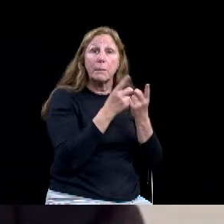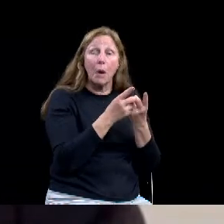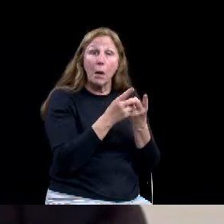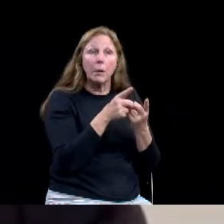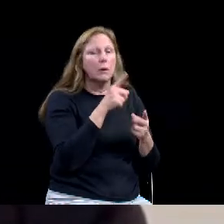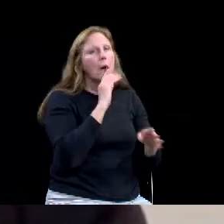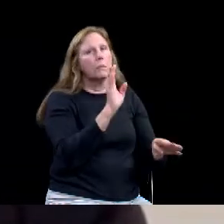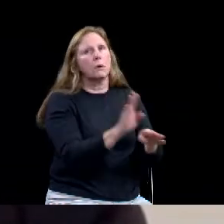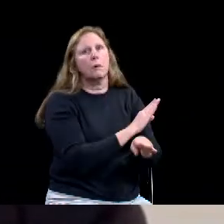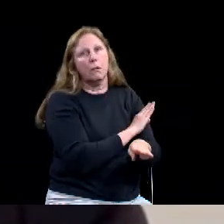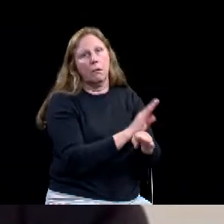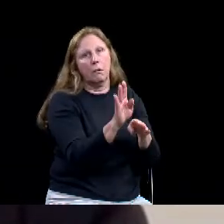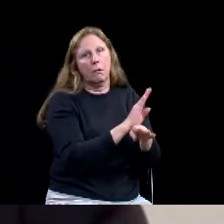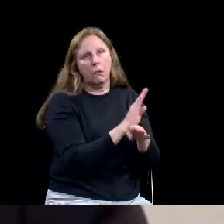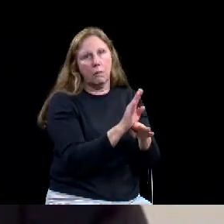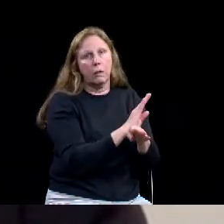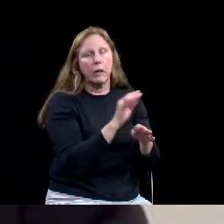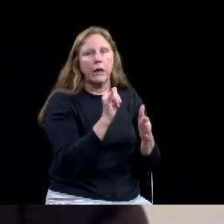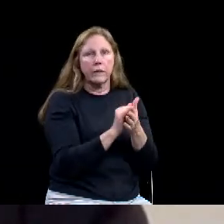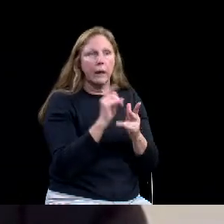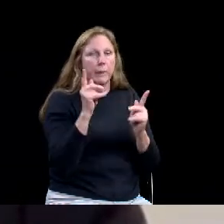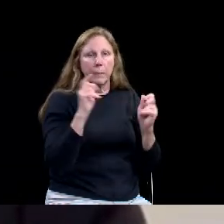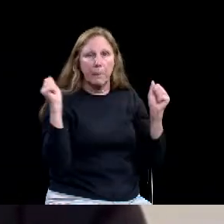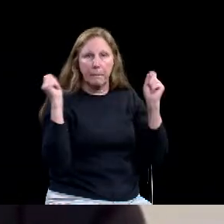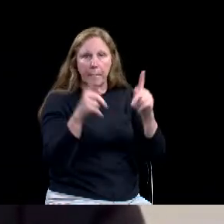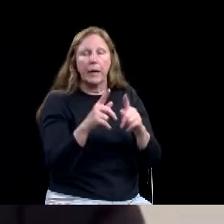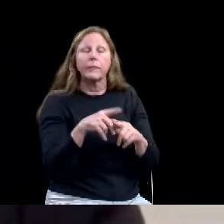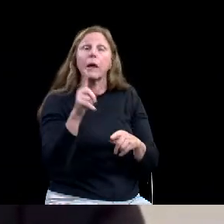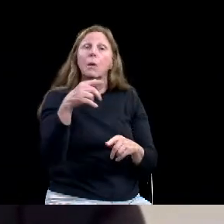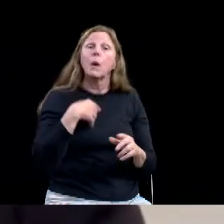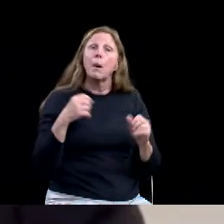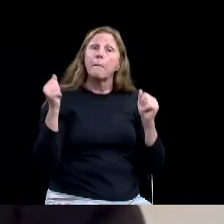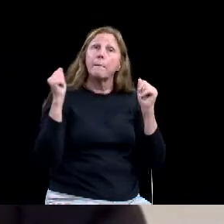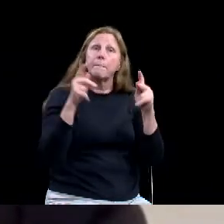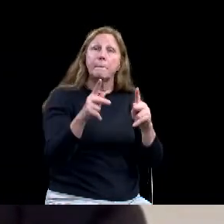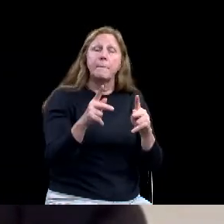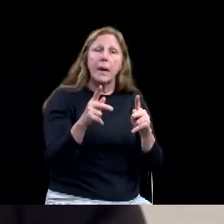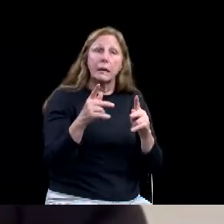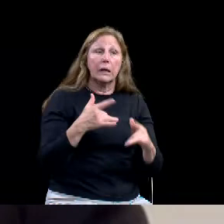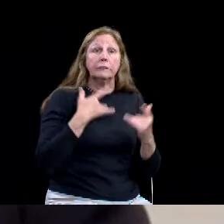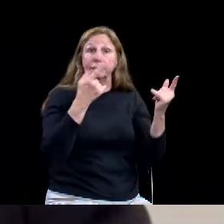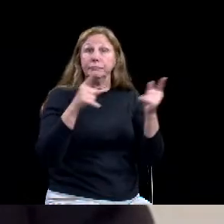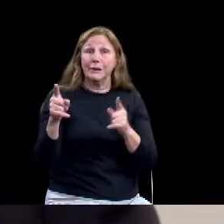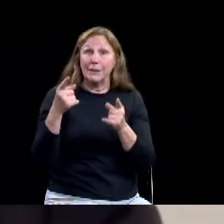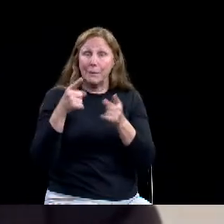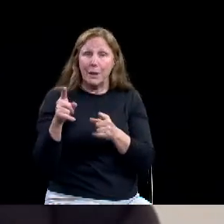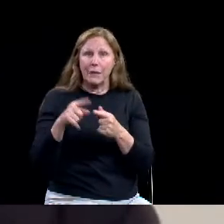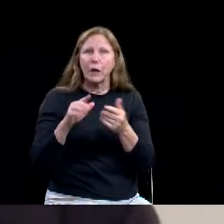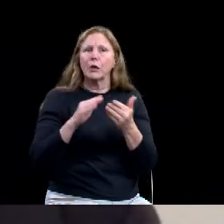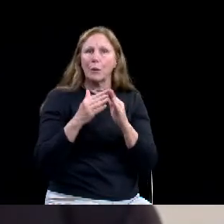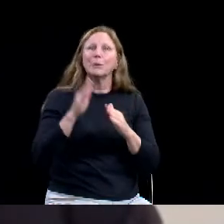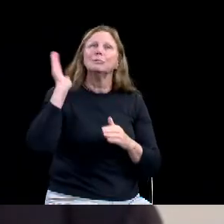communities used to seeing from us, uh, but they're also being done in a safely manner. So, so thank you for this IR.